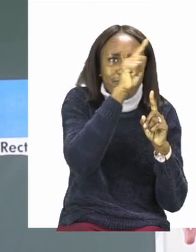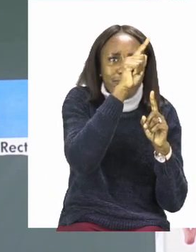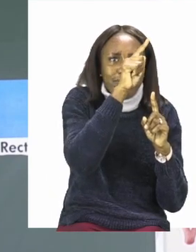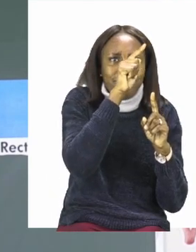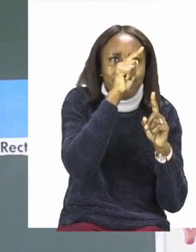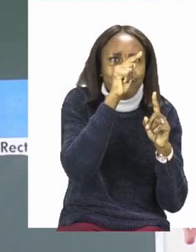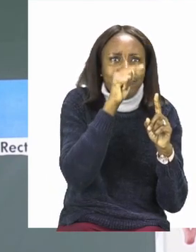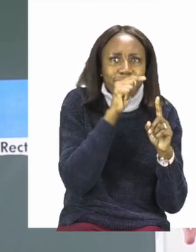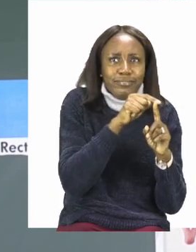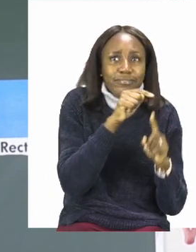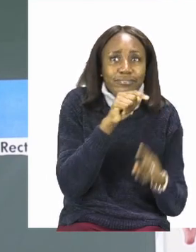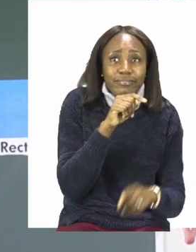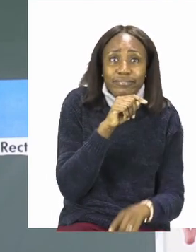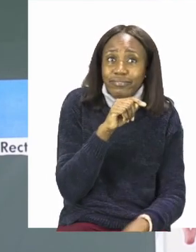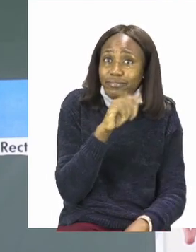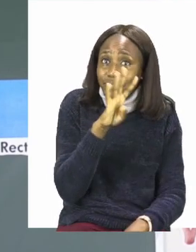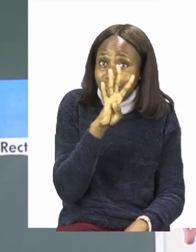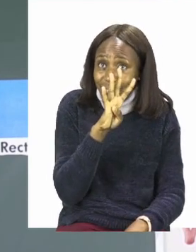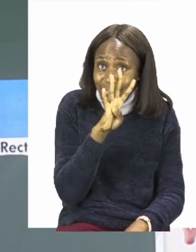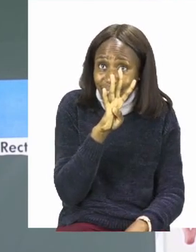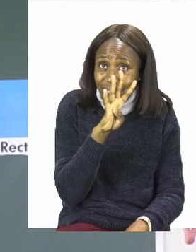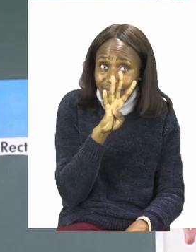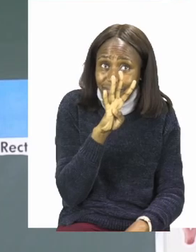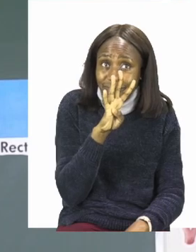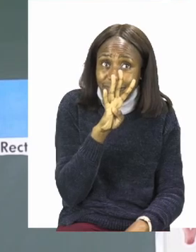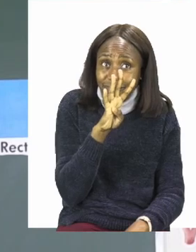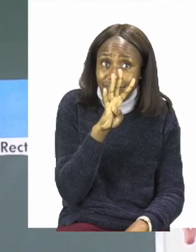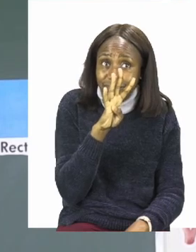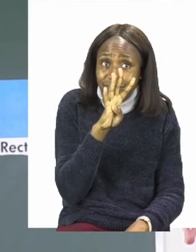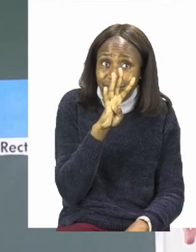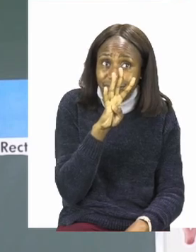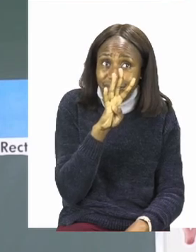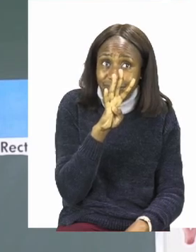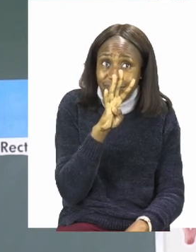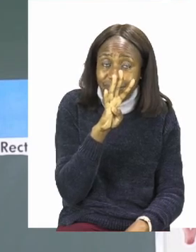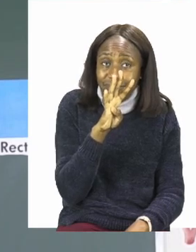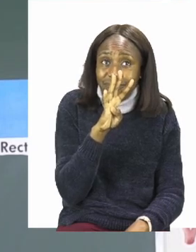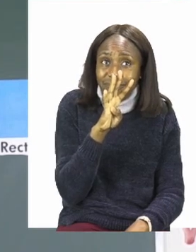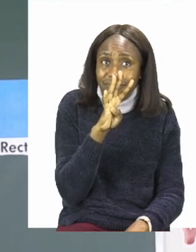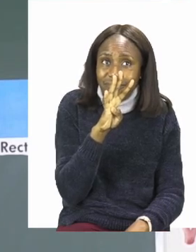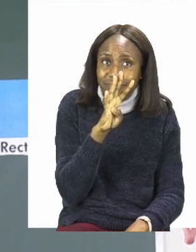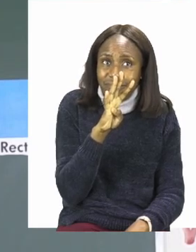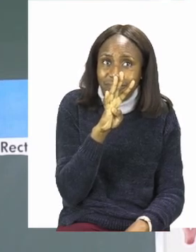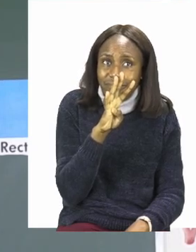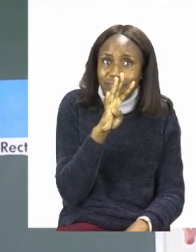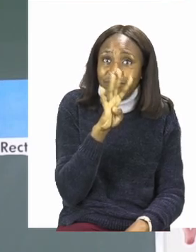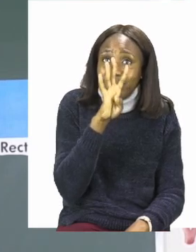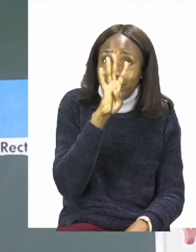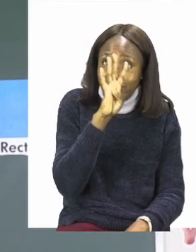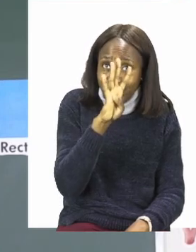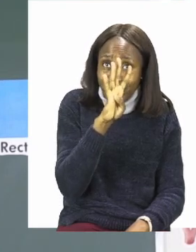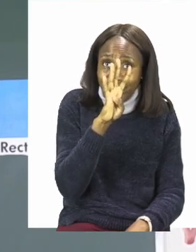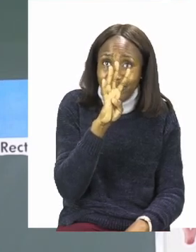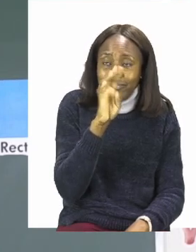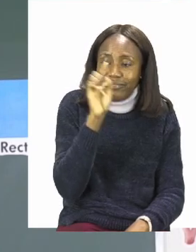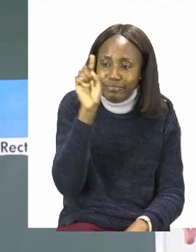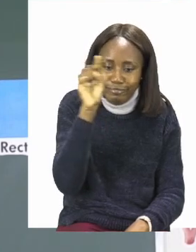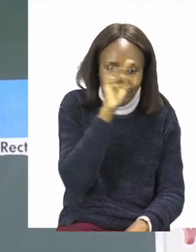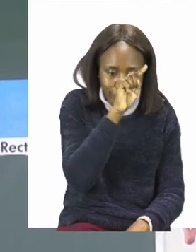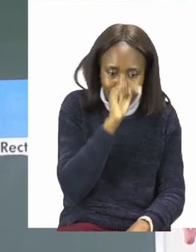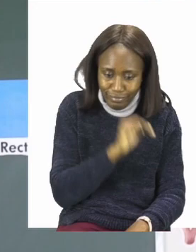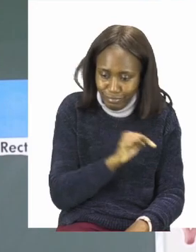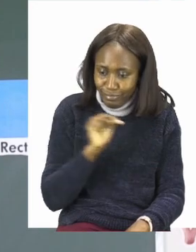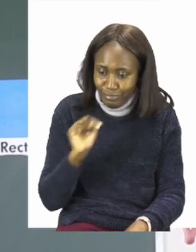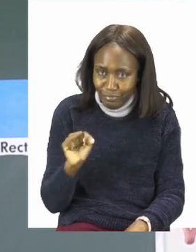three, four. So for the square we can say that we have four corners.